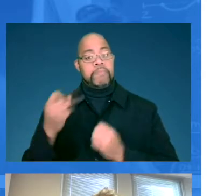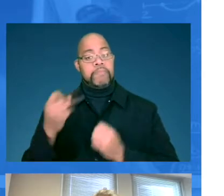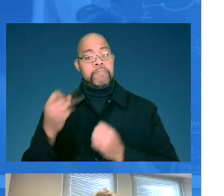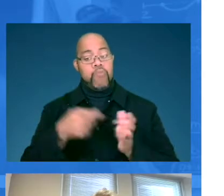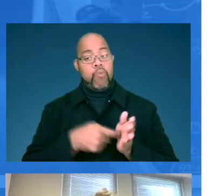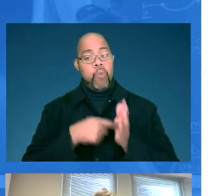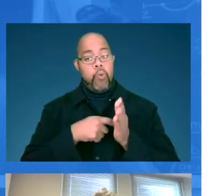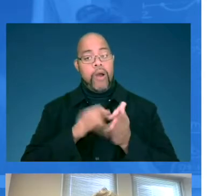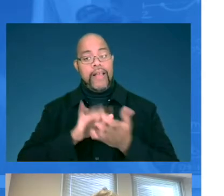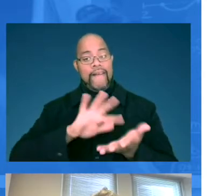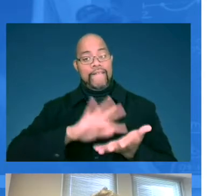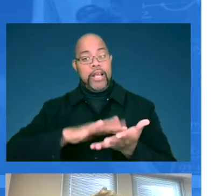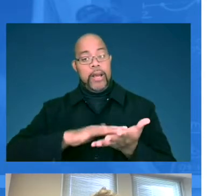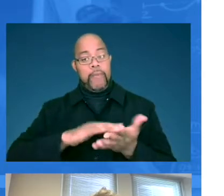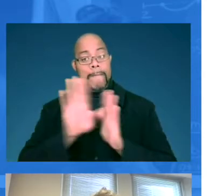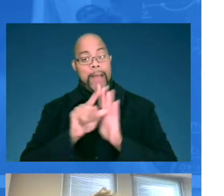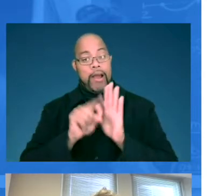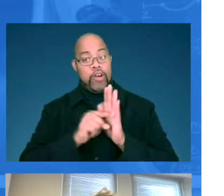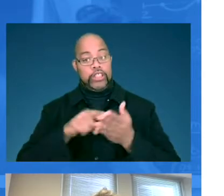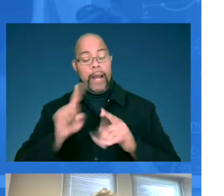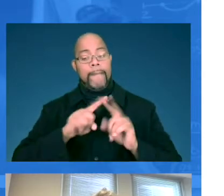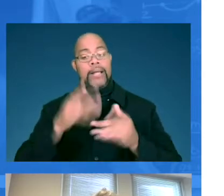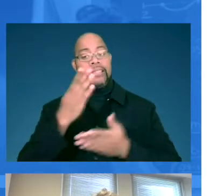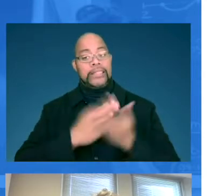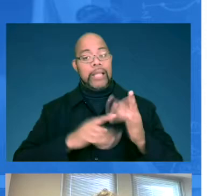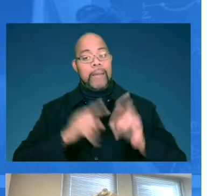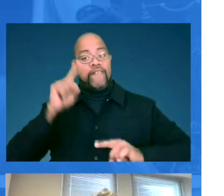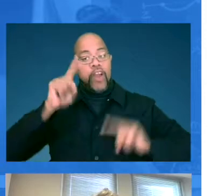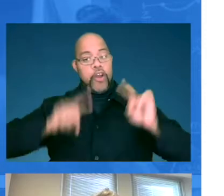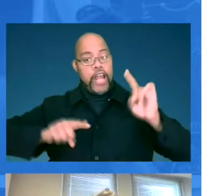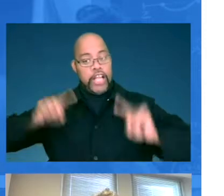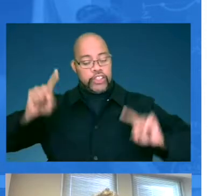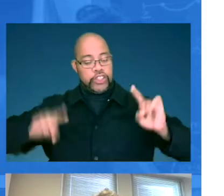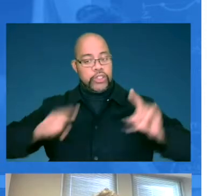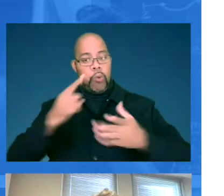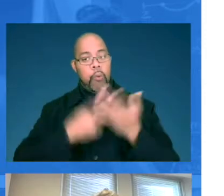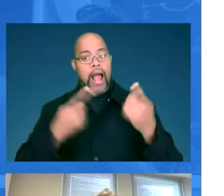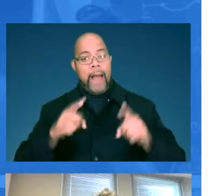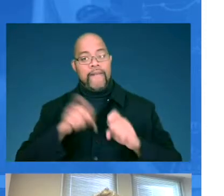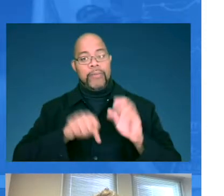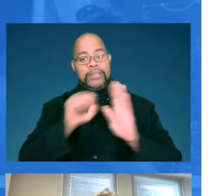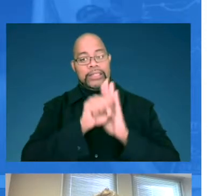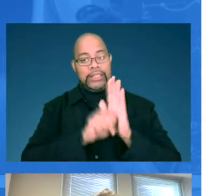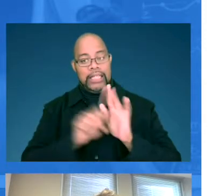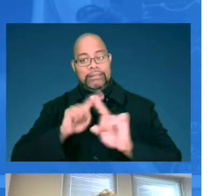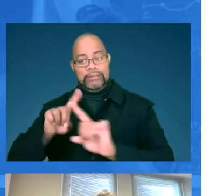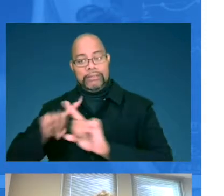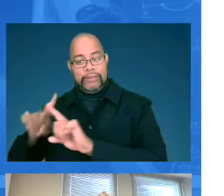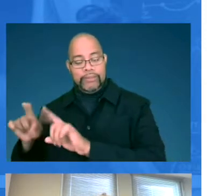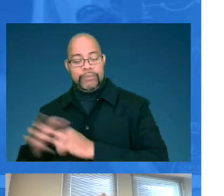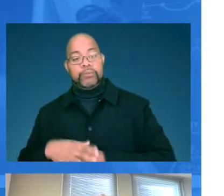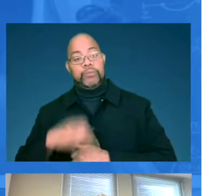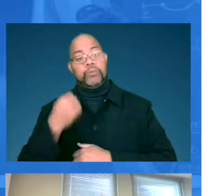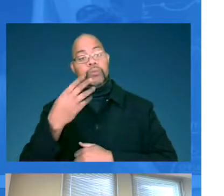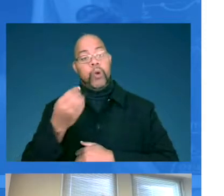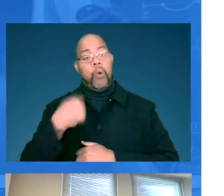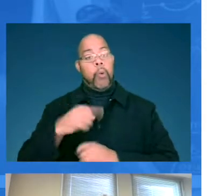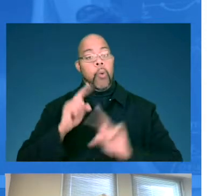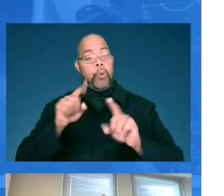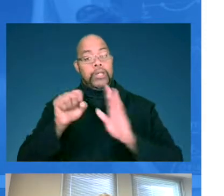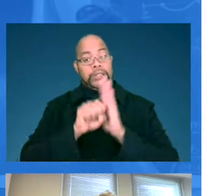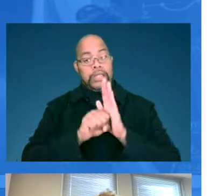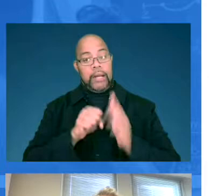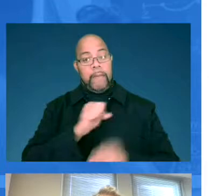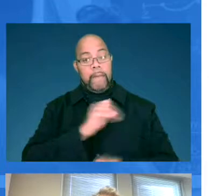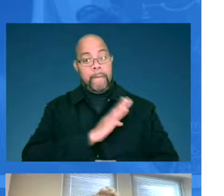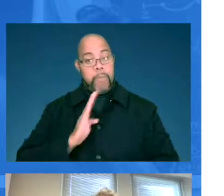of them require that fingerprint and background check, but there's some variation on what happens from state to state. So we went to